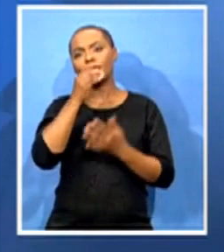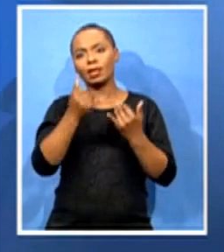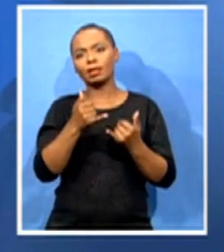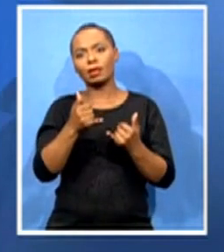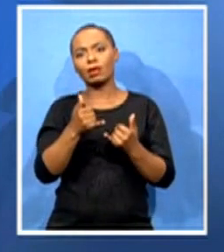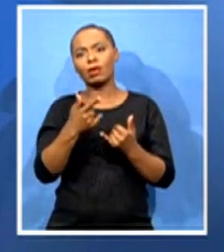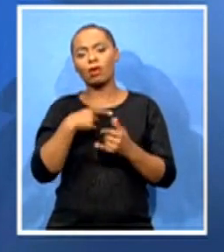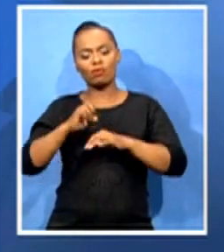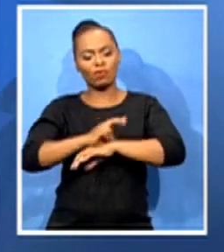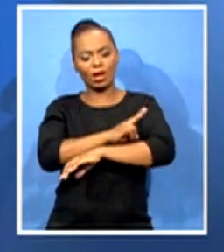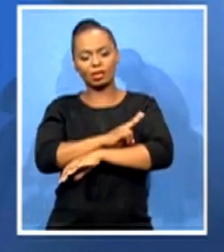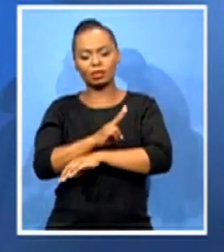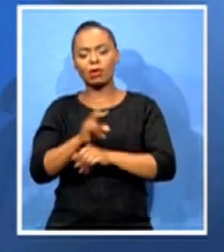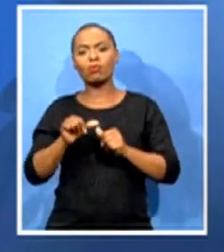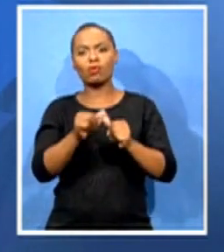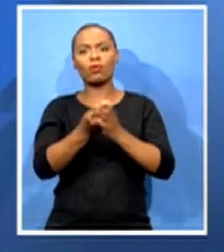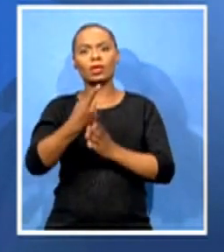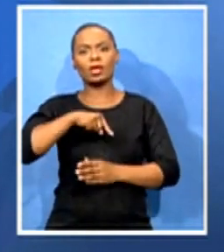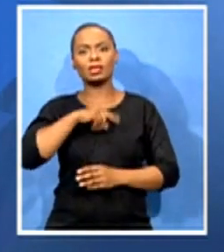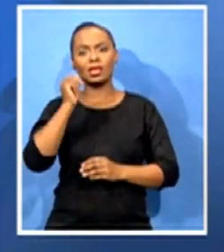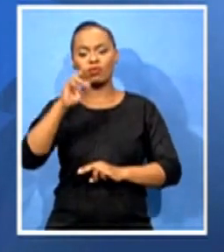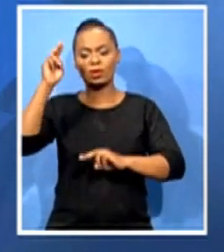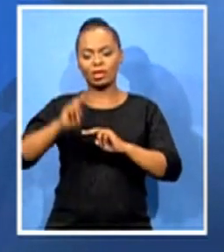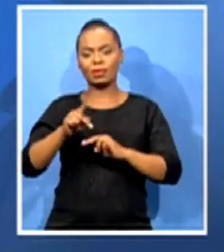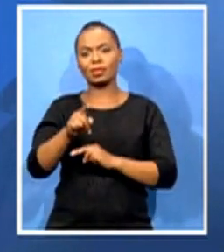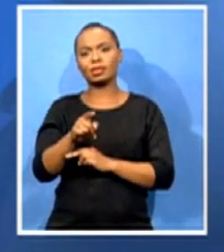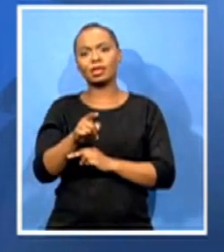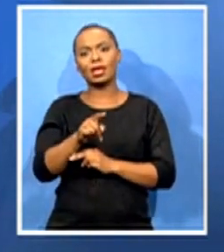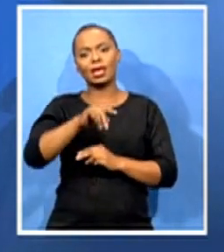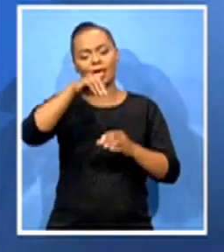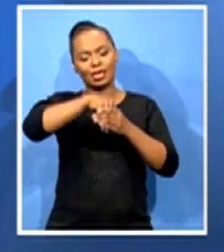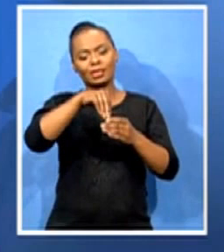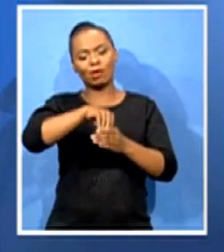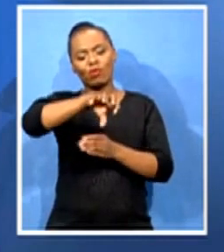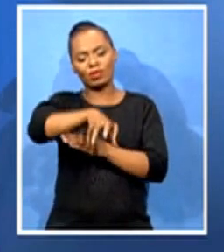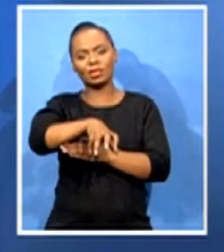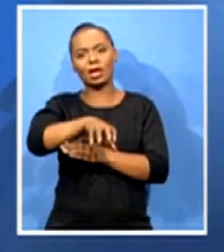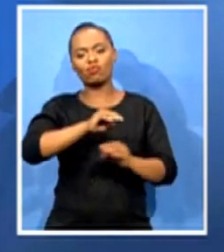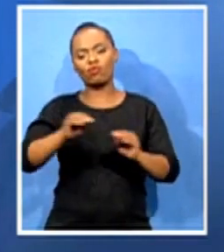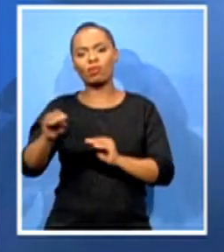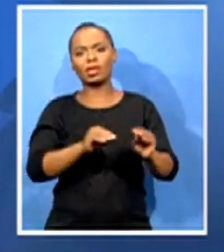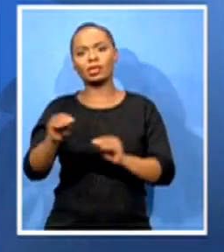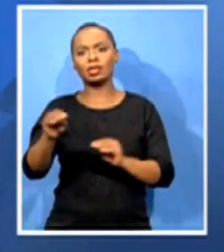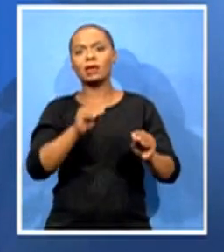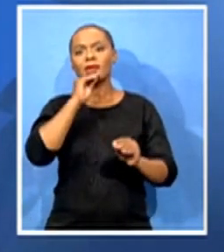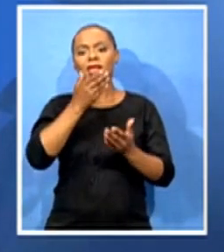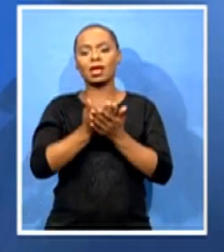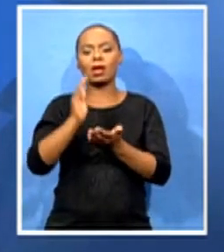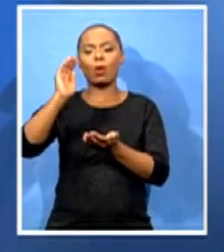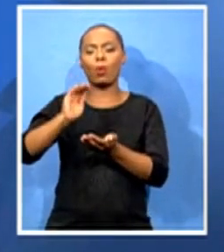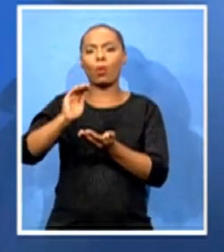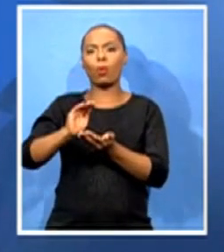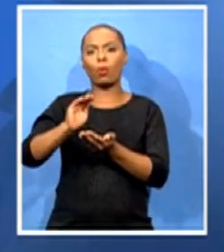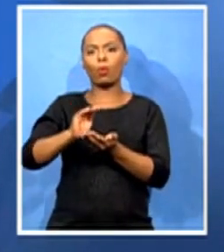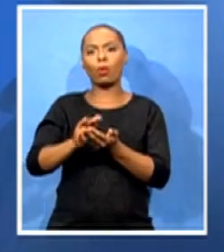limit the inter-provincial movement, you will be able to reduce the spread of this virus. If indeed